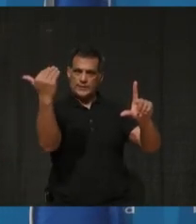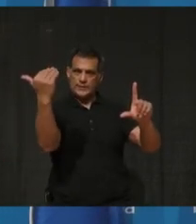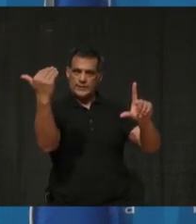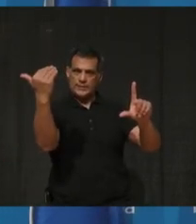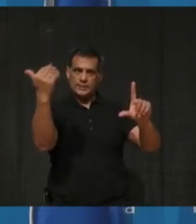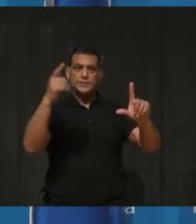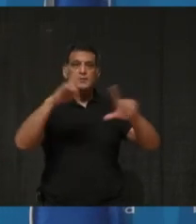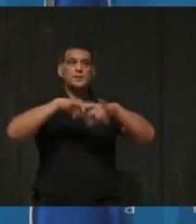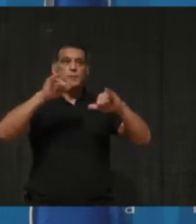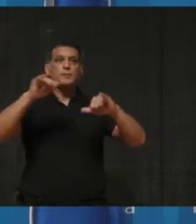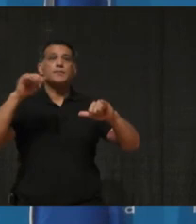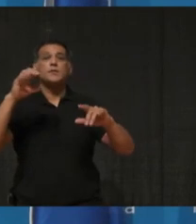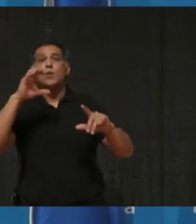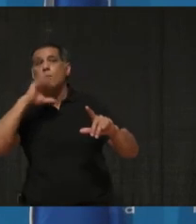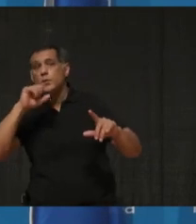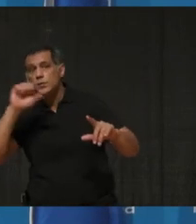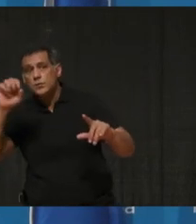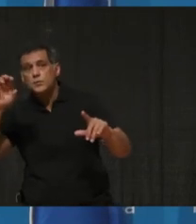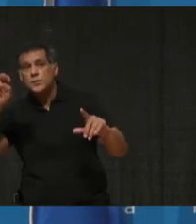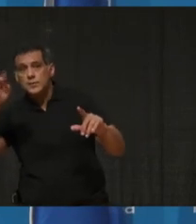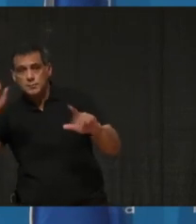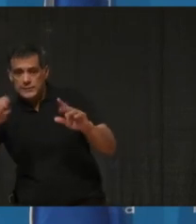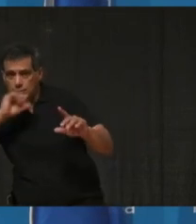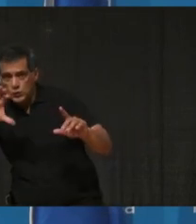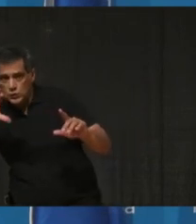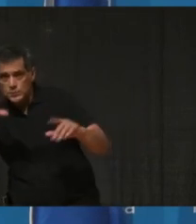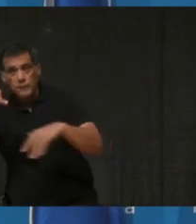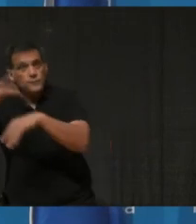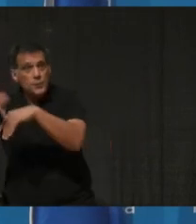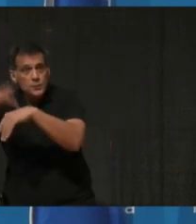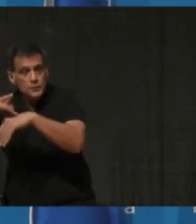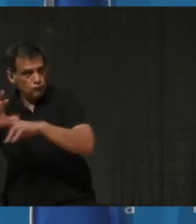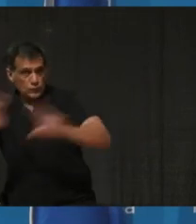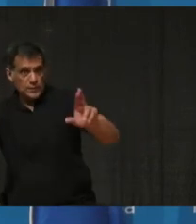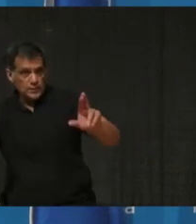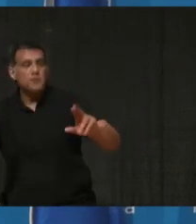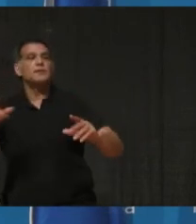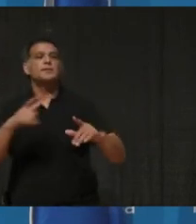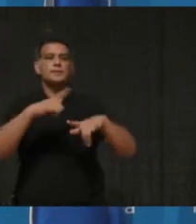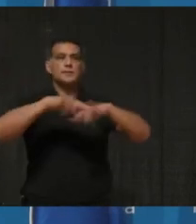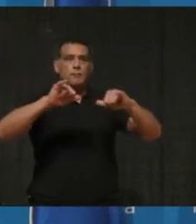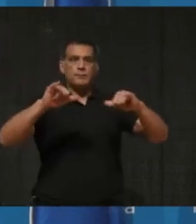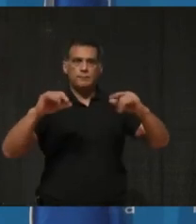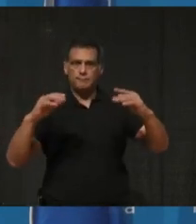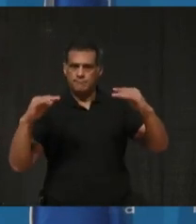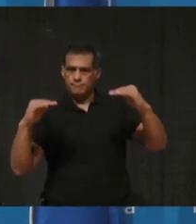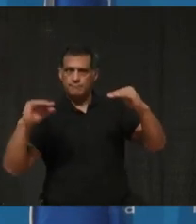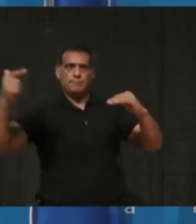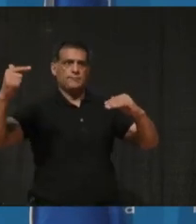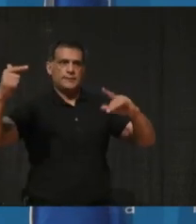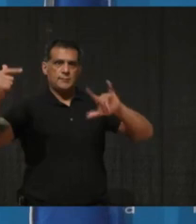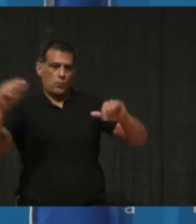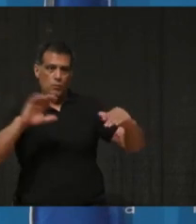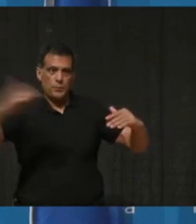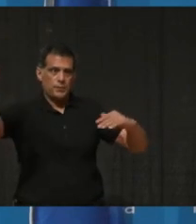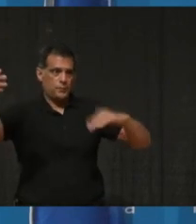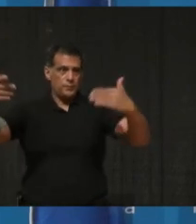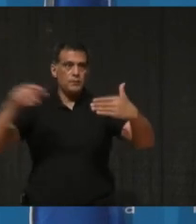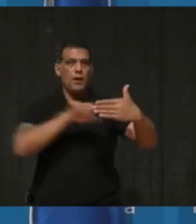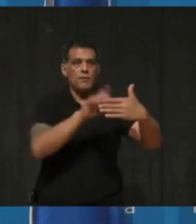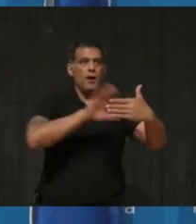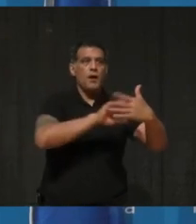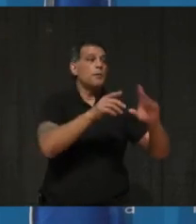cohort will be eligible to be vaccinated. This will be how the general public will book their vaccination